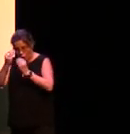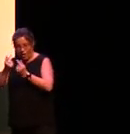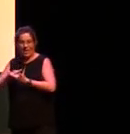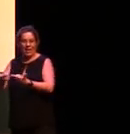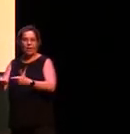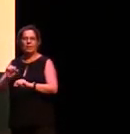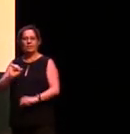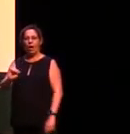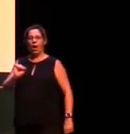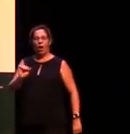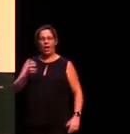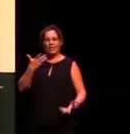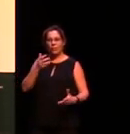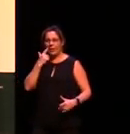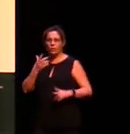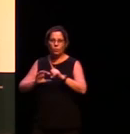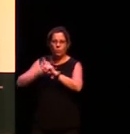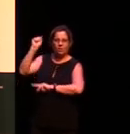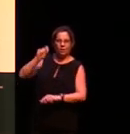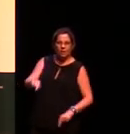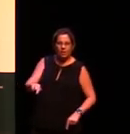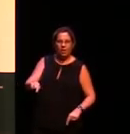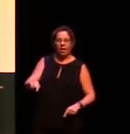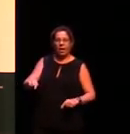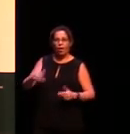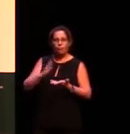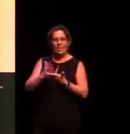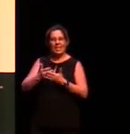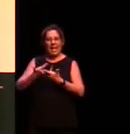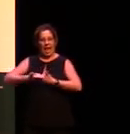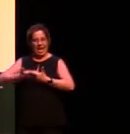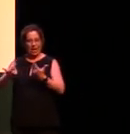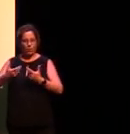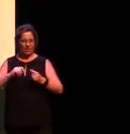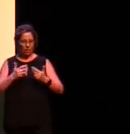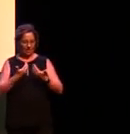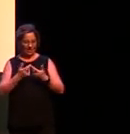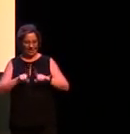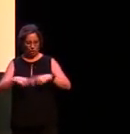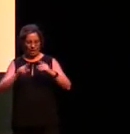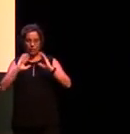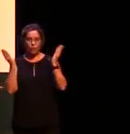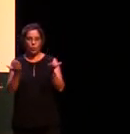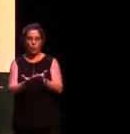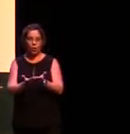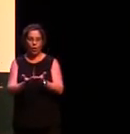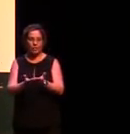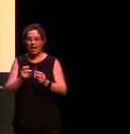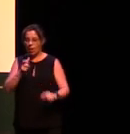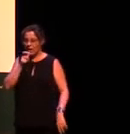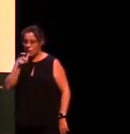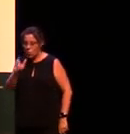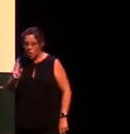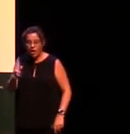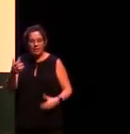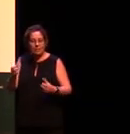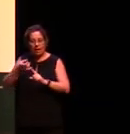find that languages carve up the world in different ways and have words that have meanings that you hadn't